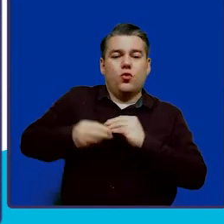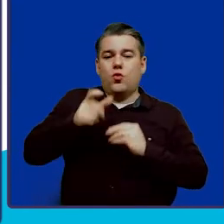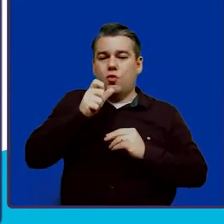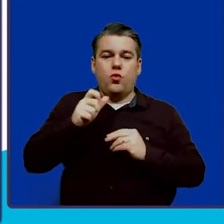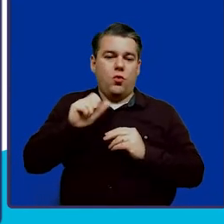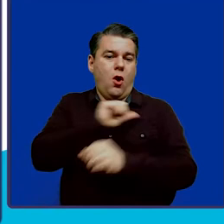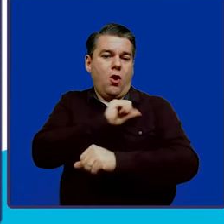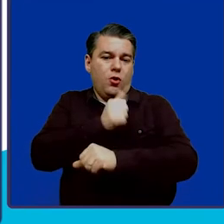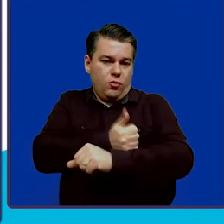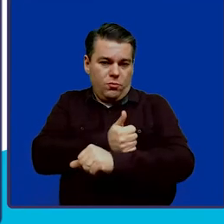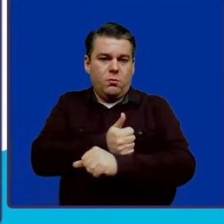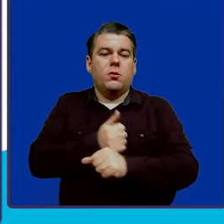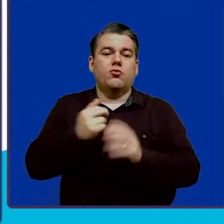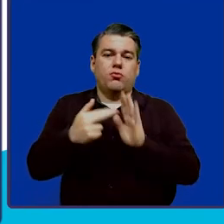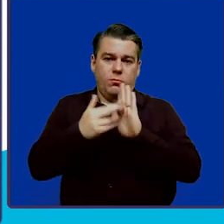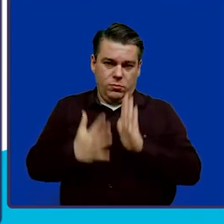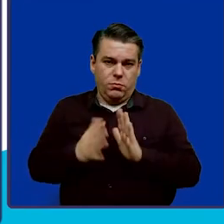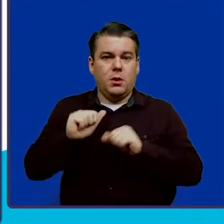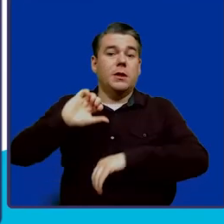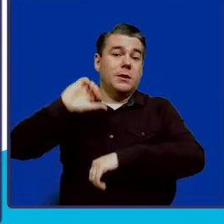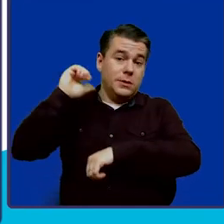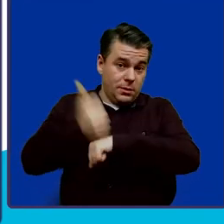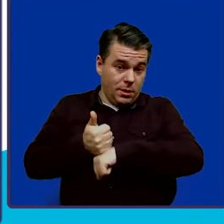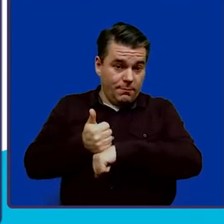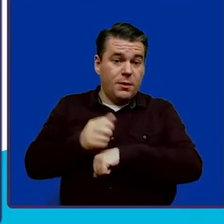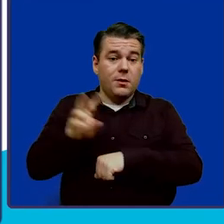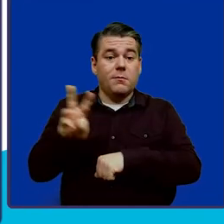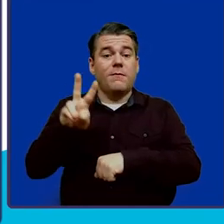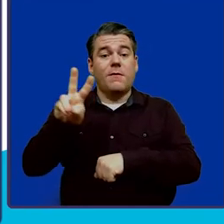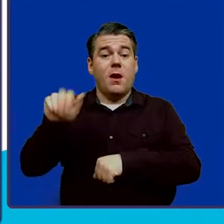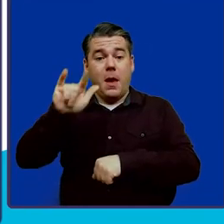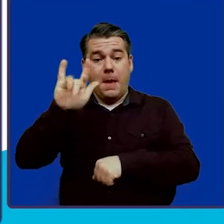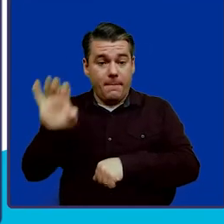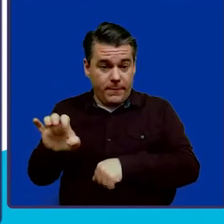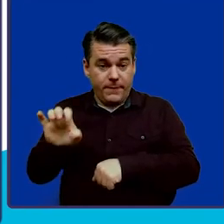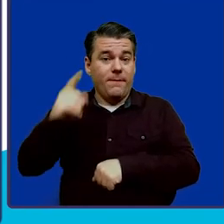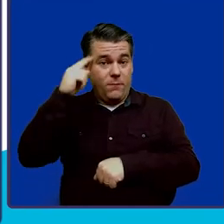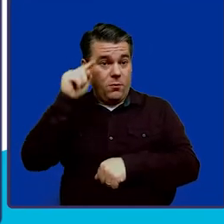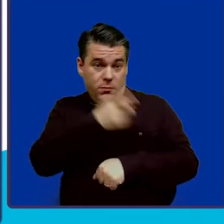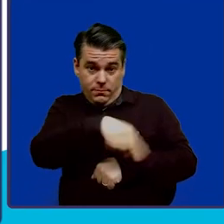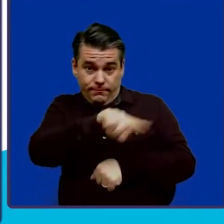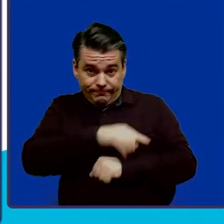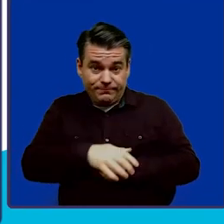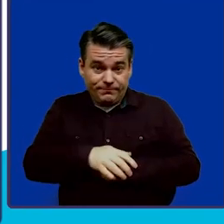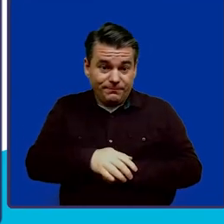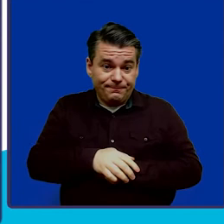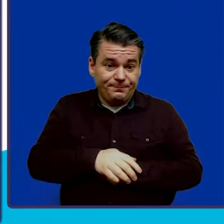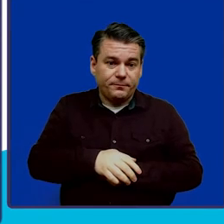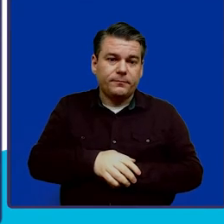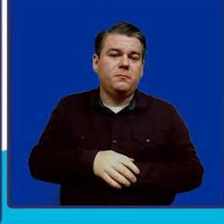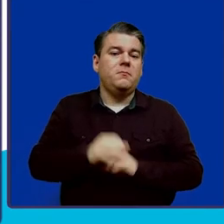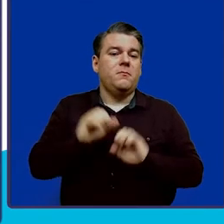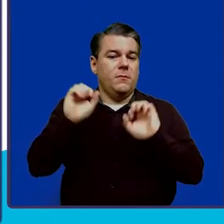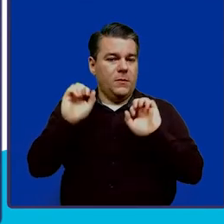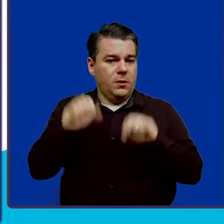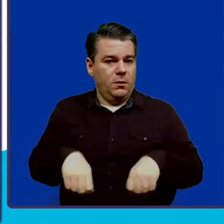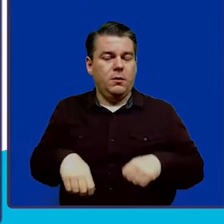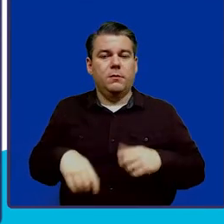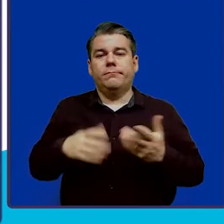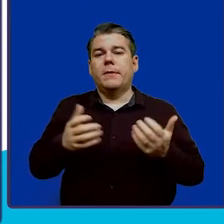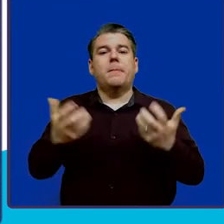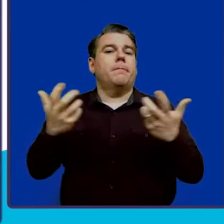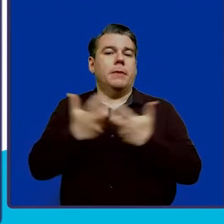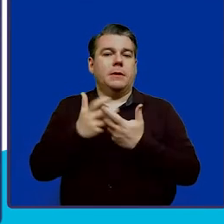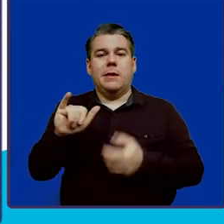representatives who may establish a WB-ABLE account on behalf of a beneficiary. And this is as per